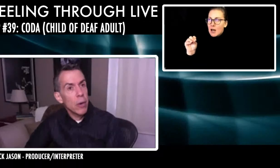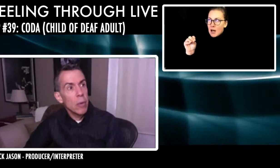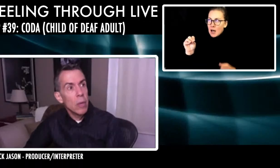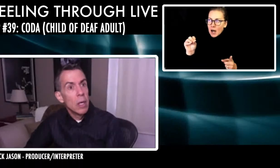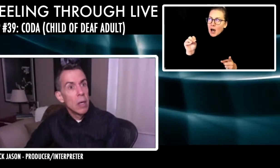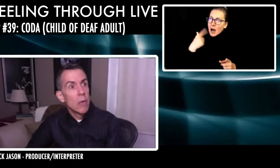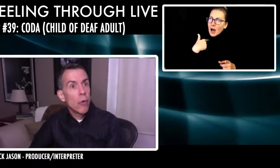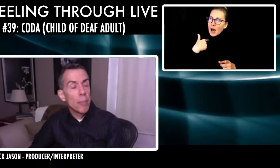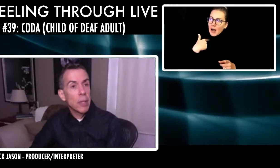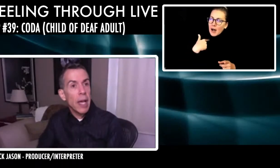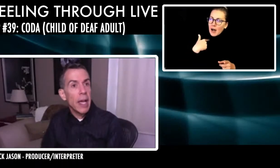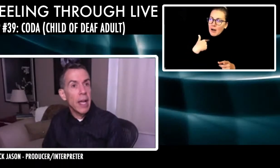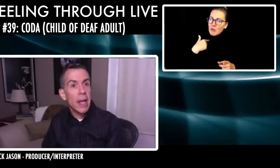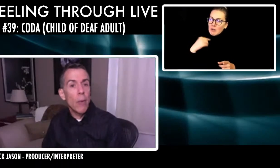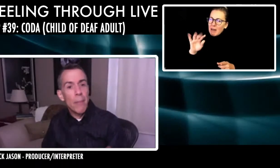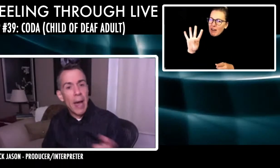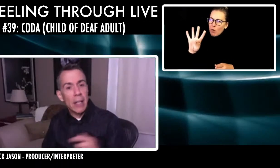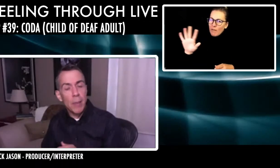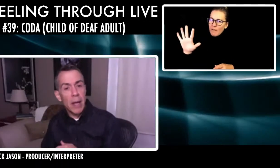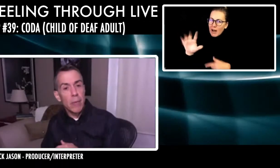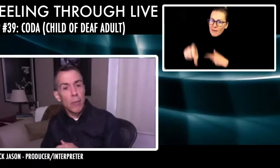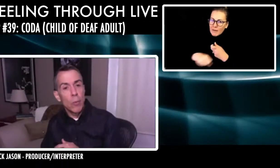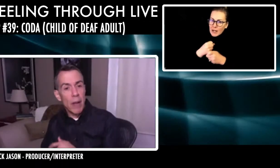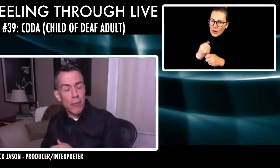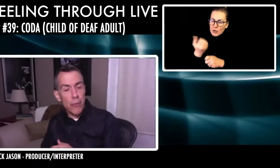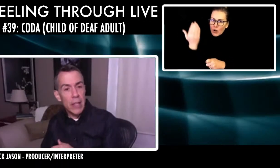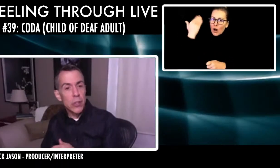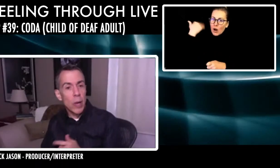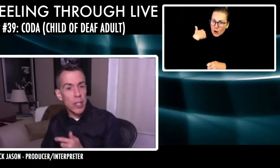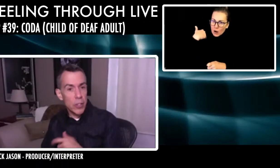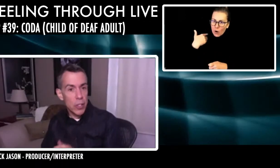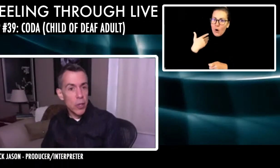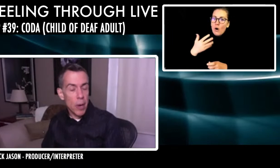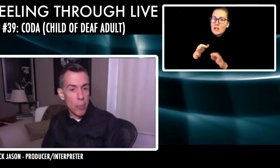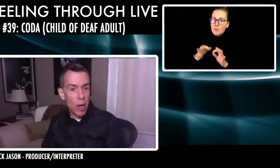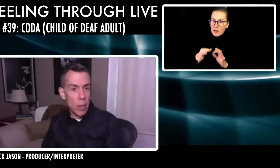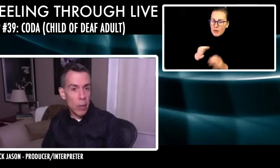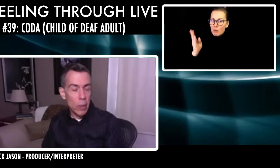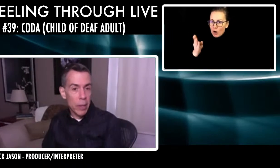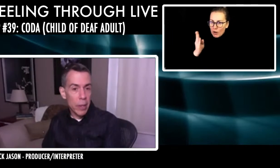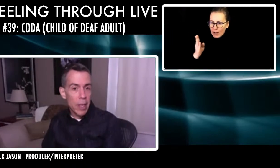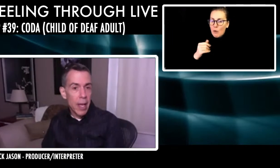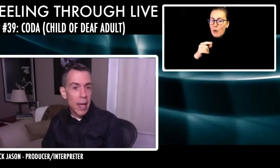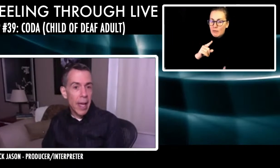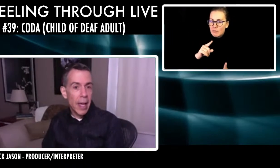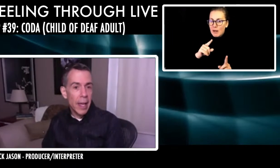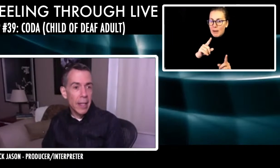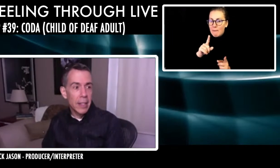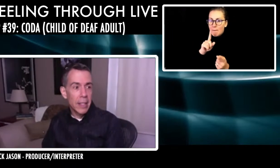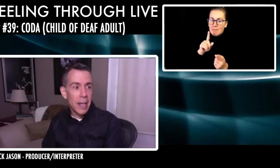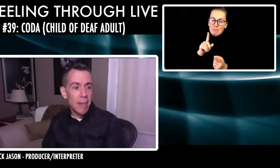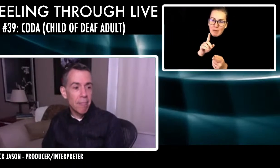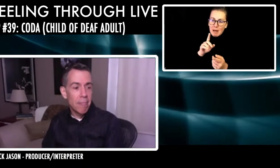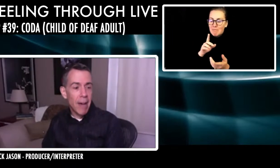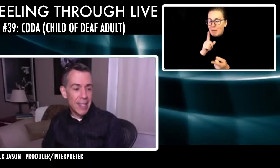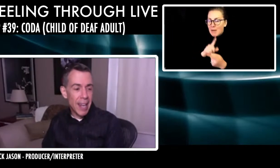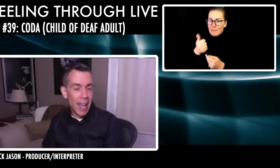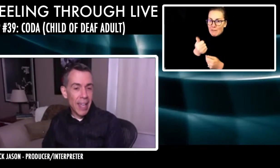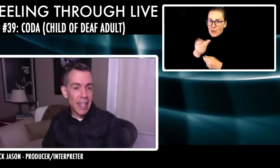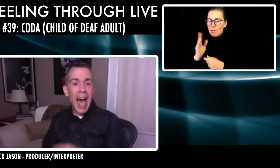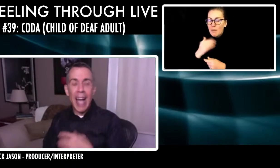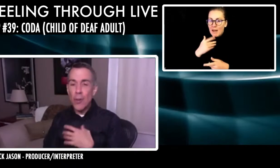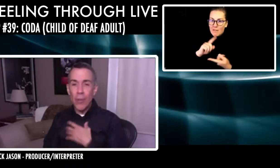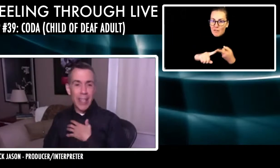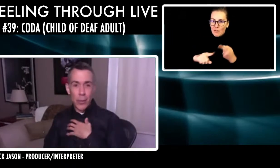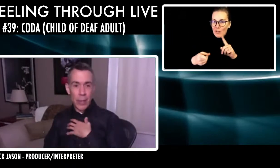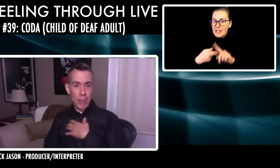years ago for a play. And I went back to my, with my friends who I used to interpret on Broadway with. And, um, I did, I